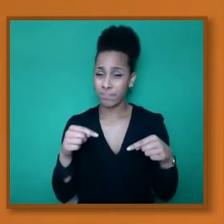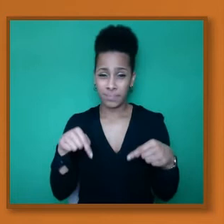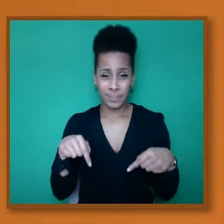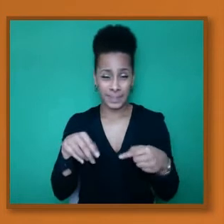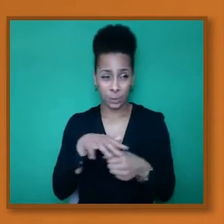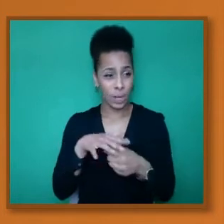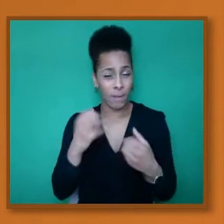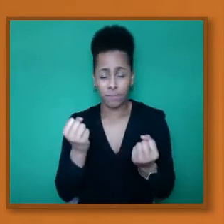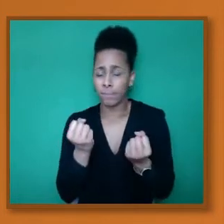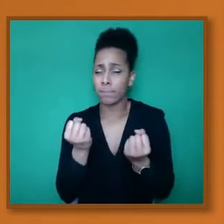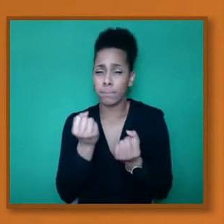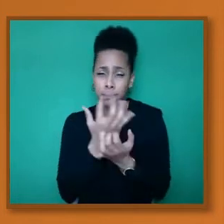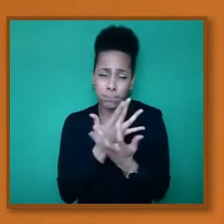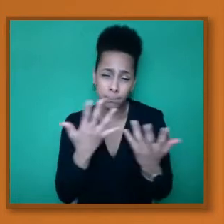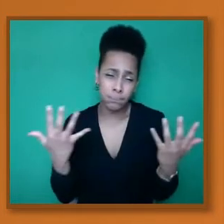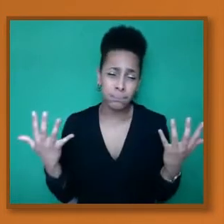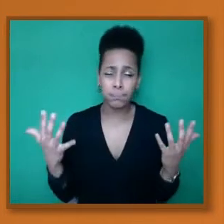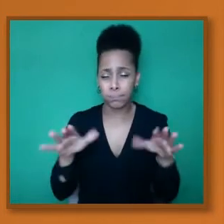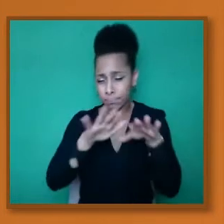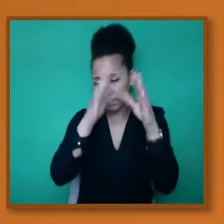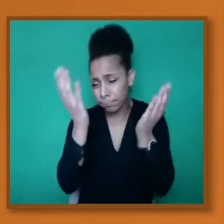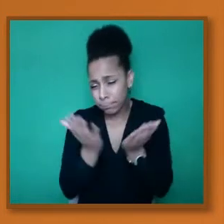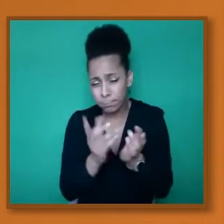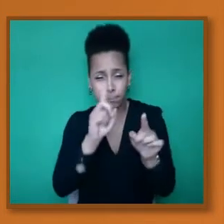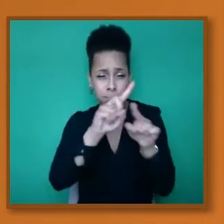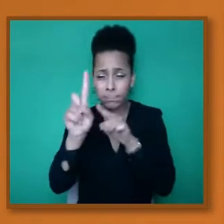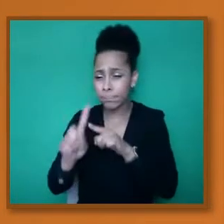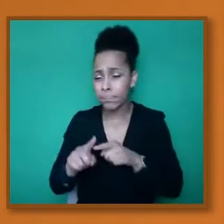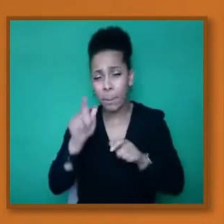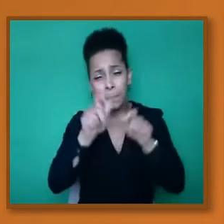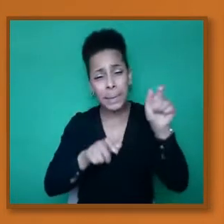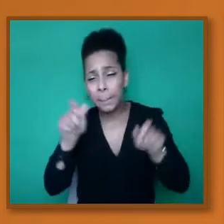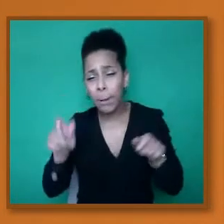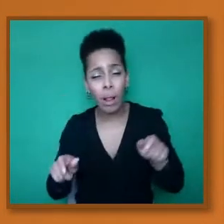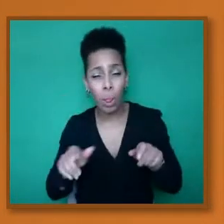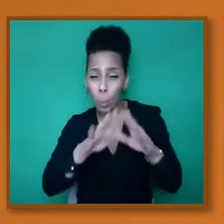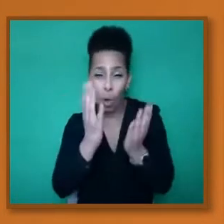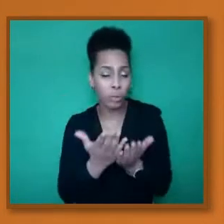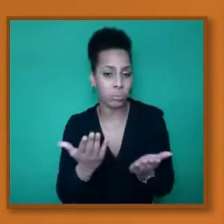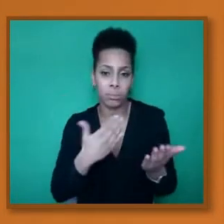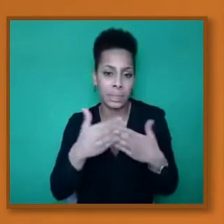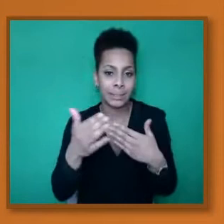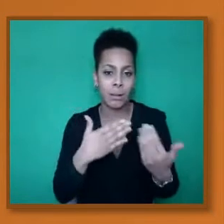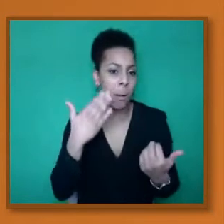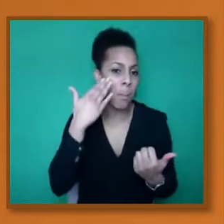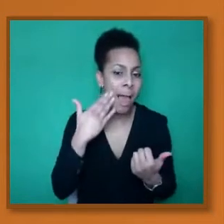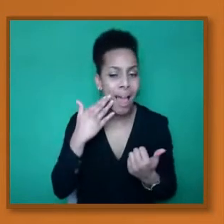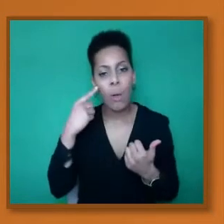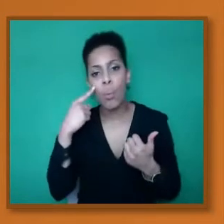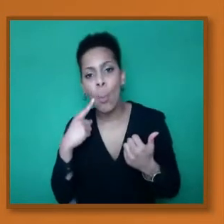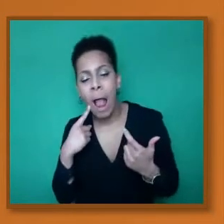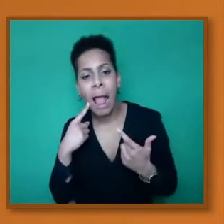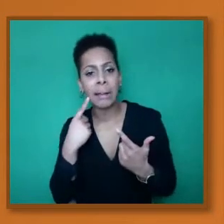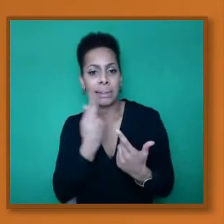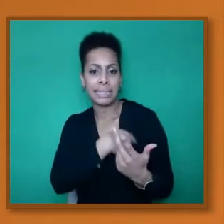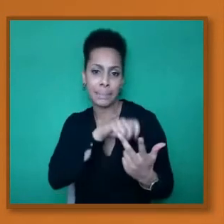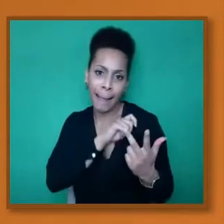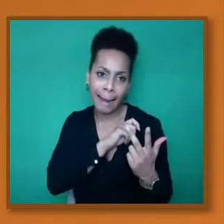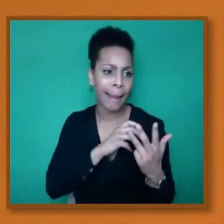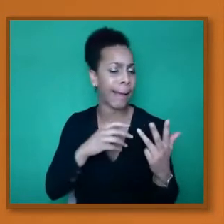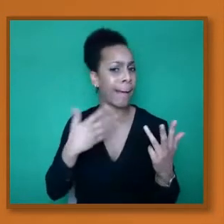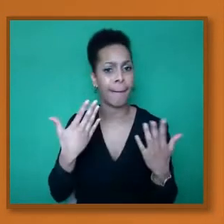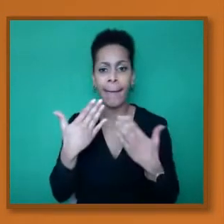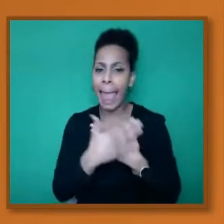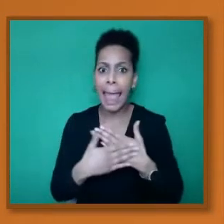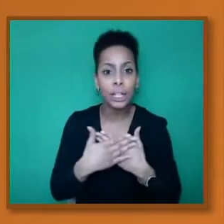in the world, different continents and blacks, whites, Hispanics and Asians who